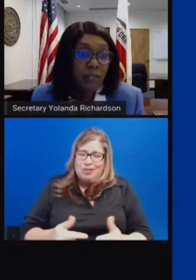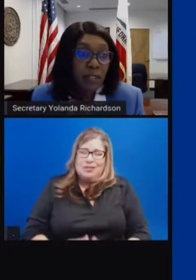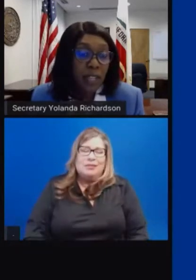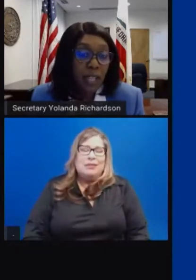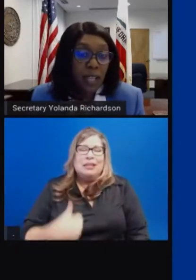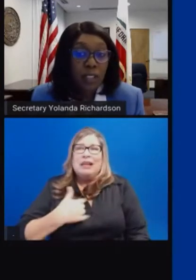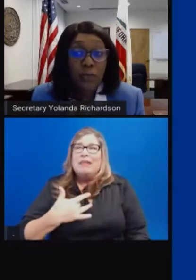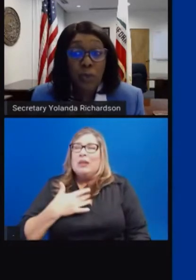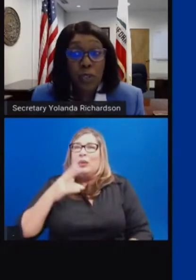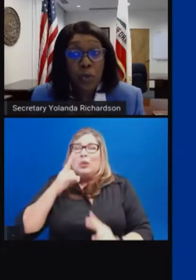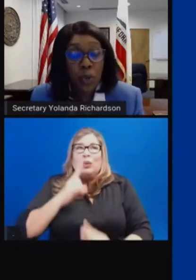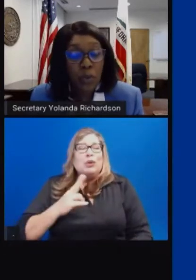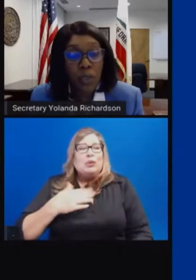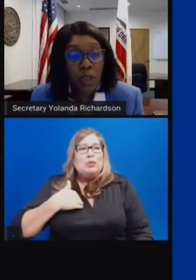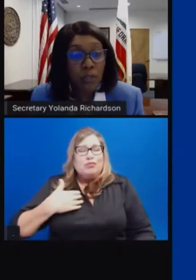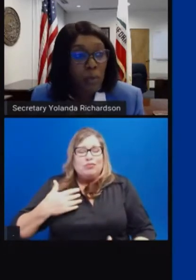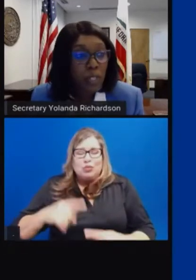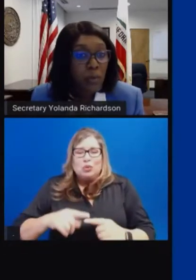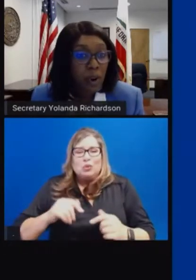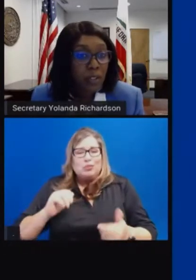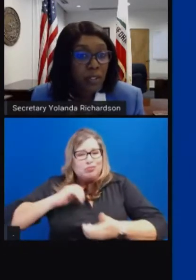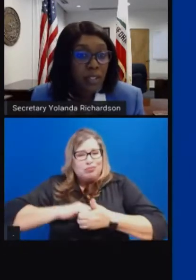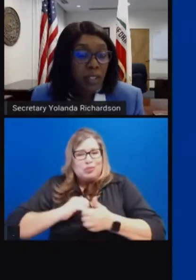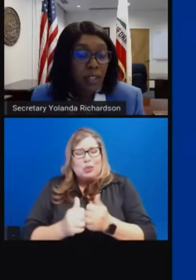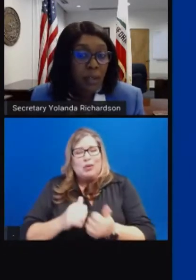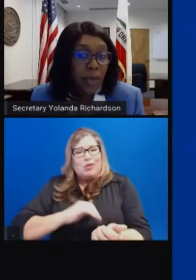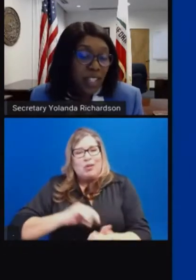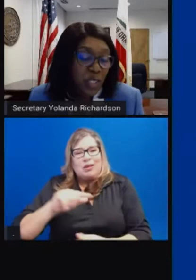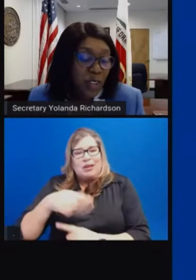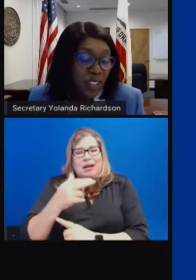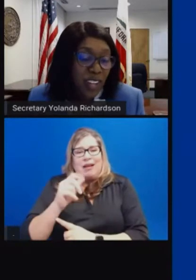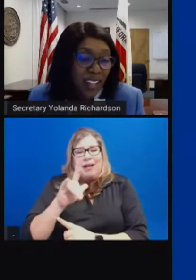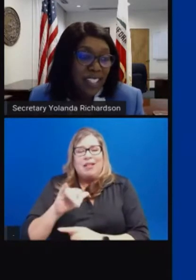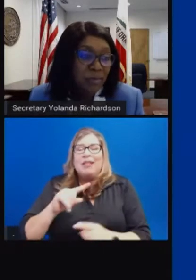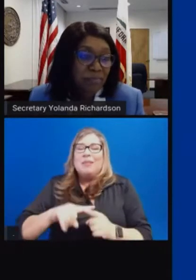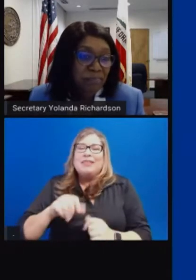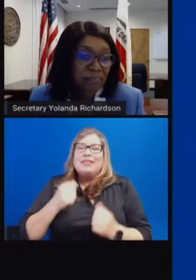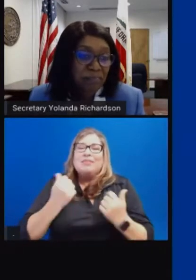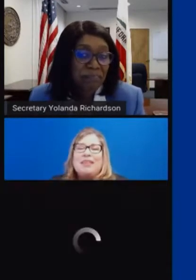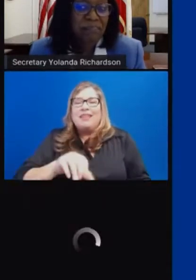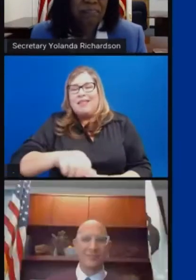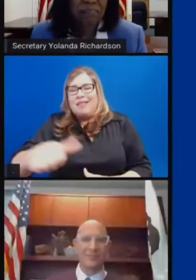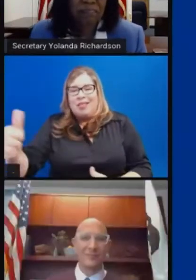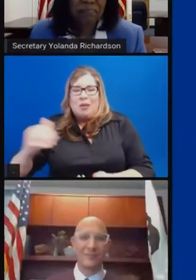Galley on this effort and look forward to working with all of our many partners. Back to you, Dr. Galley.